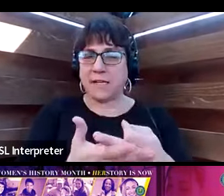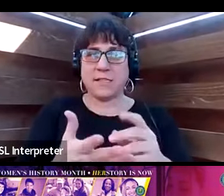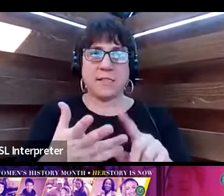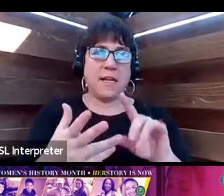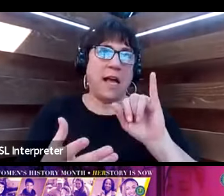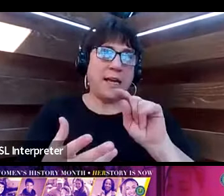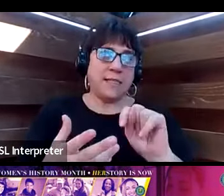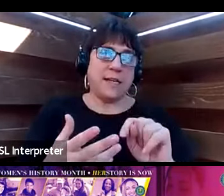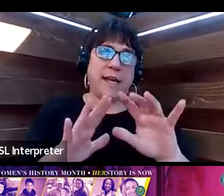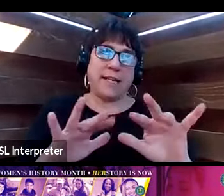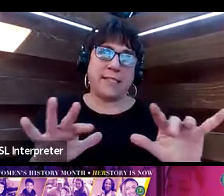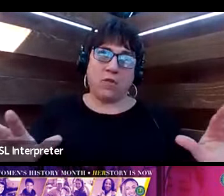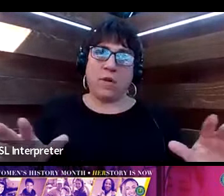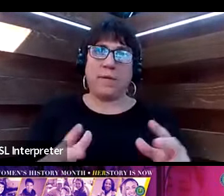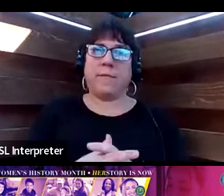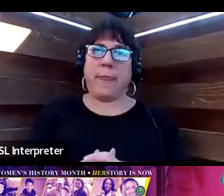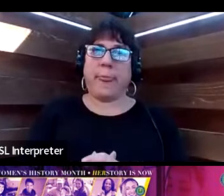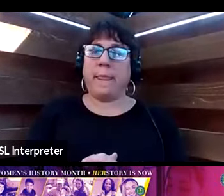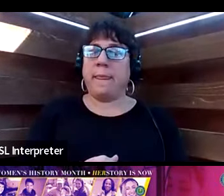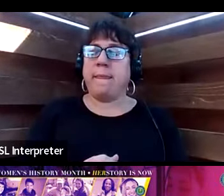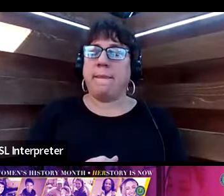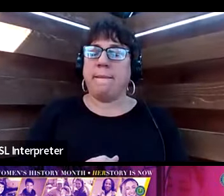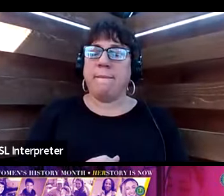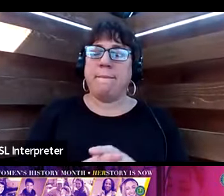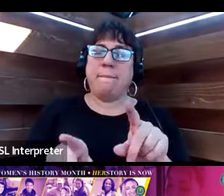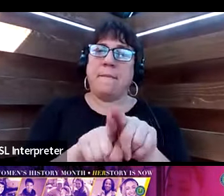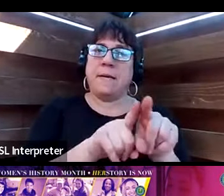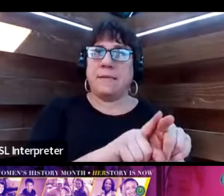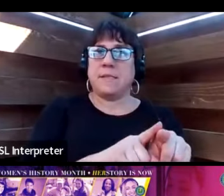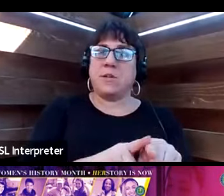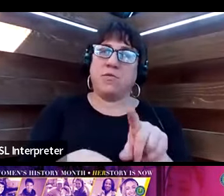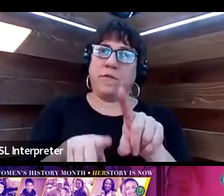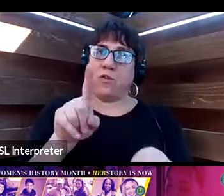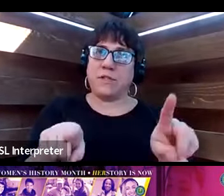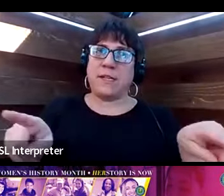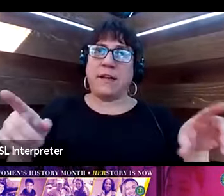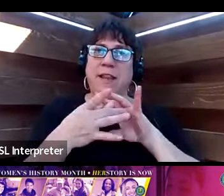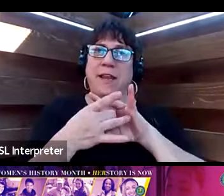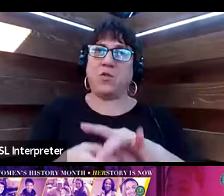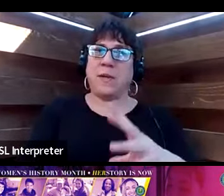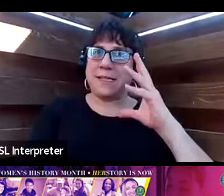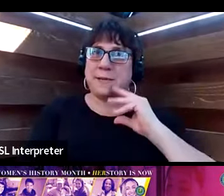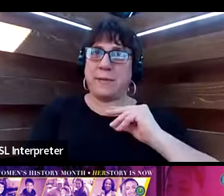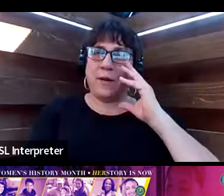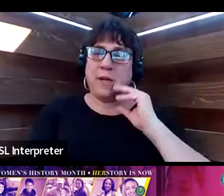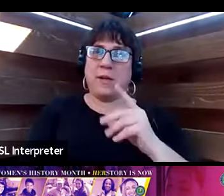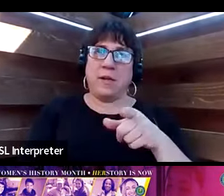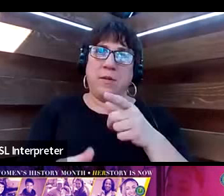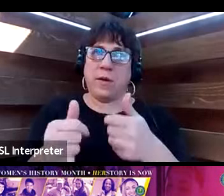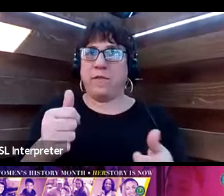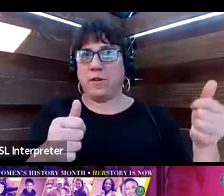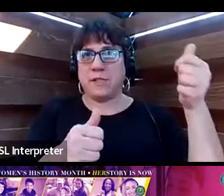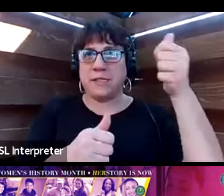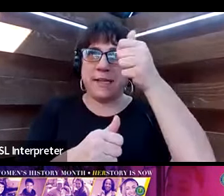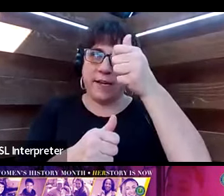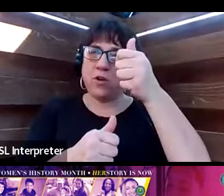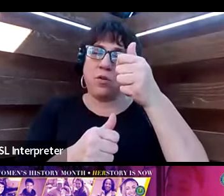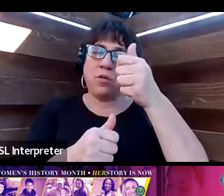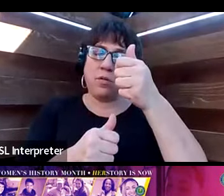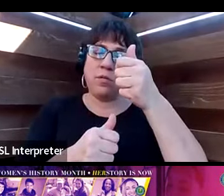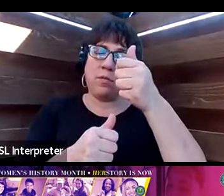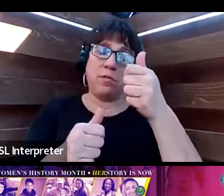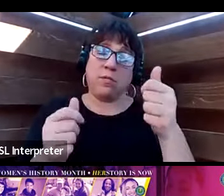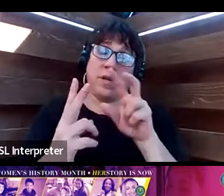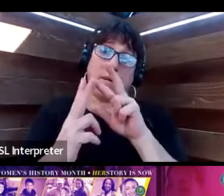IT, et cetera. And then also diversity and experience. When you pair your senior personnel with less experienced